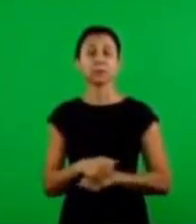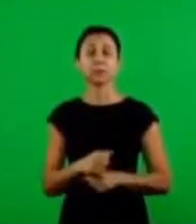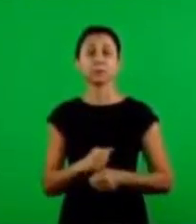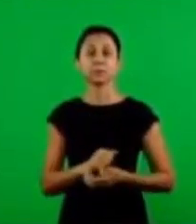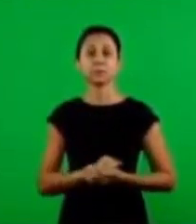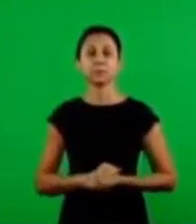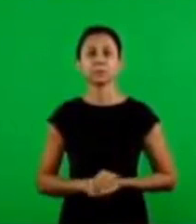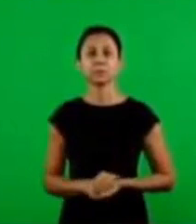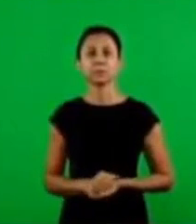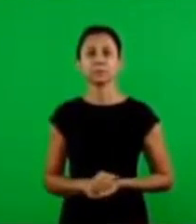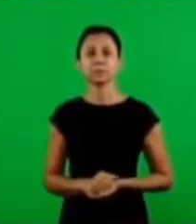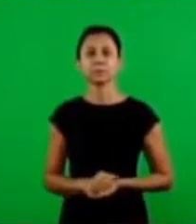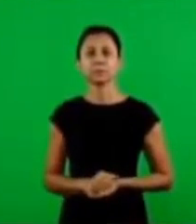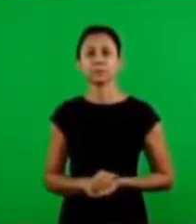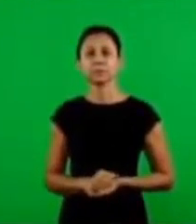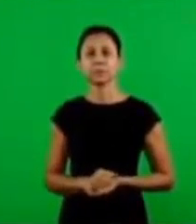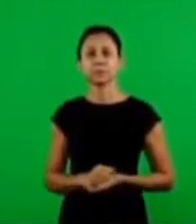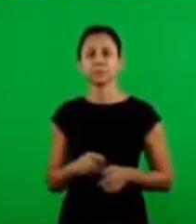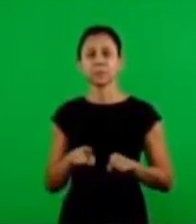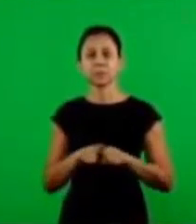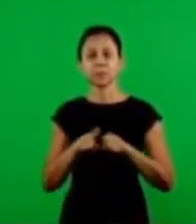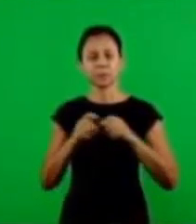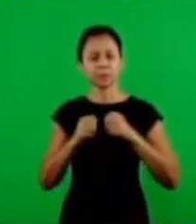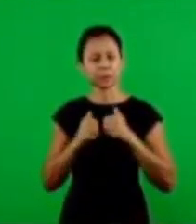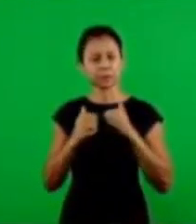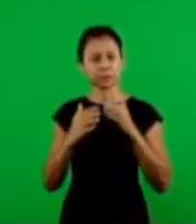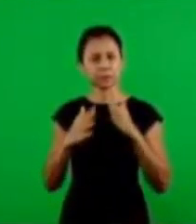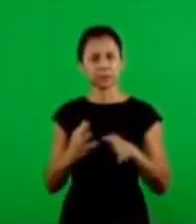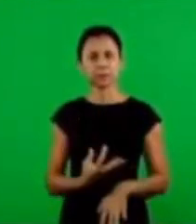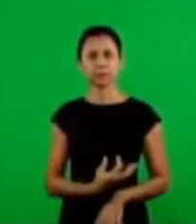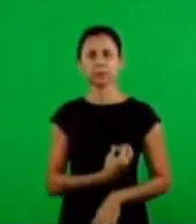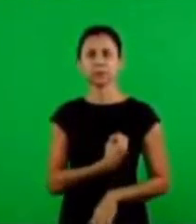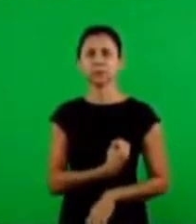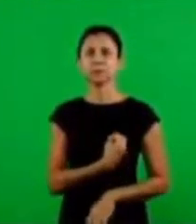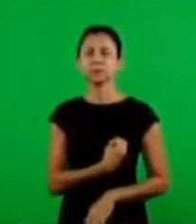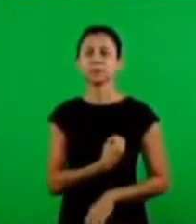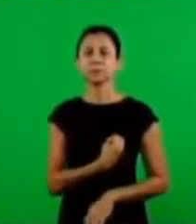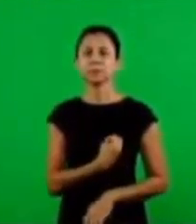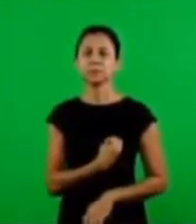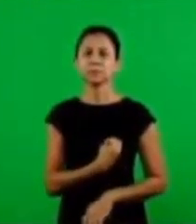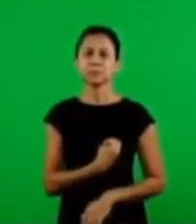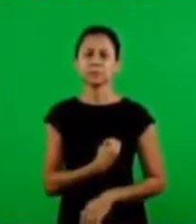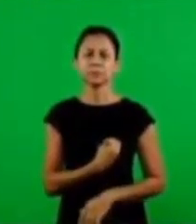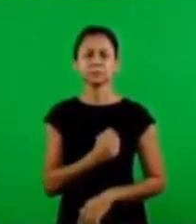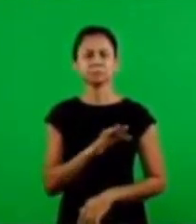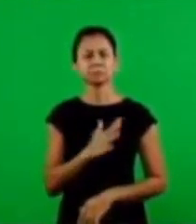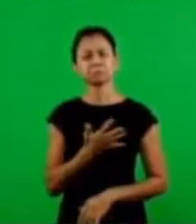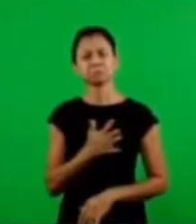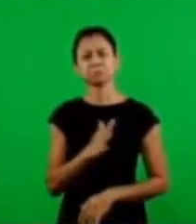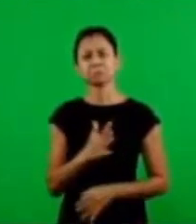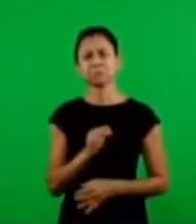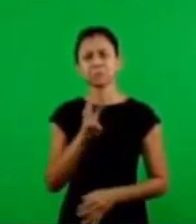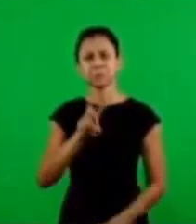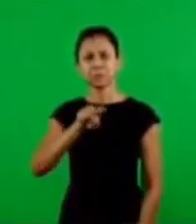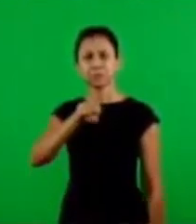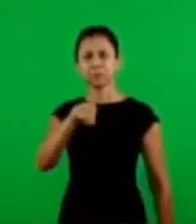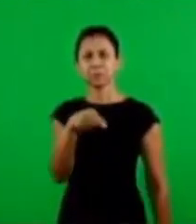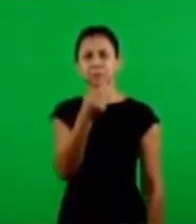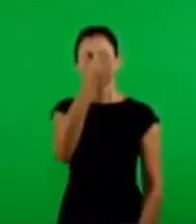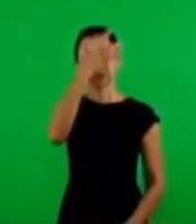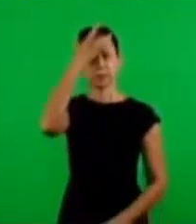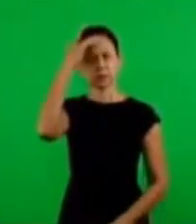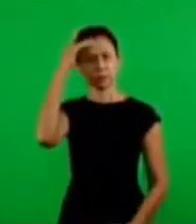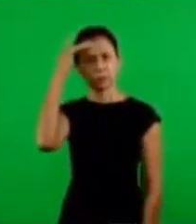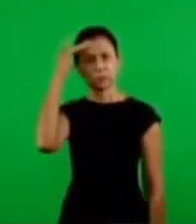in which, a fifth period of the beginners, we have the participation of more or